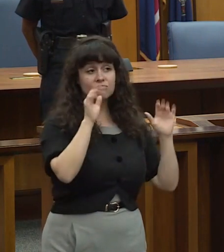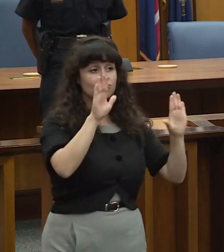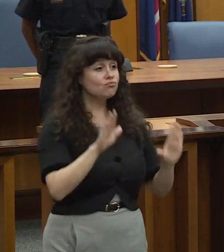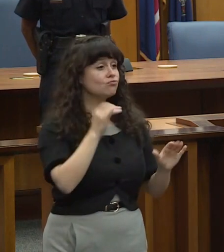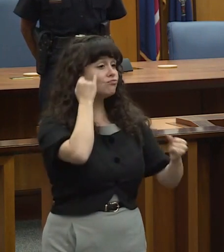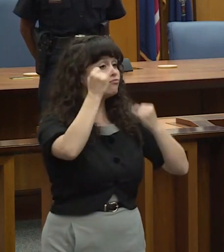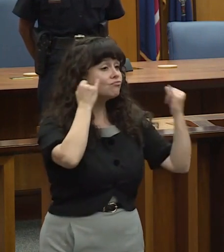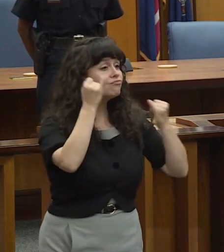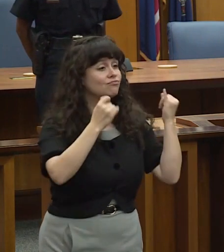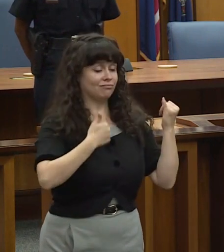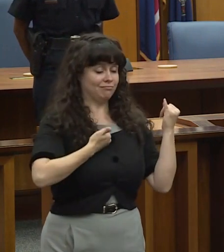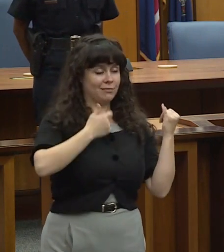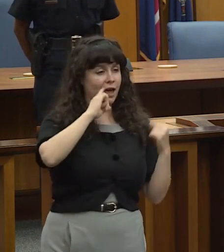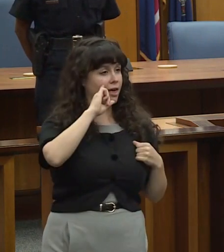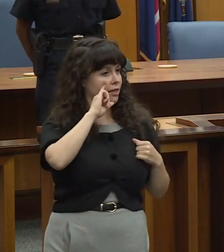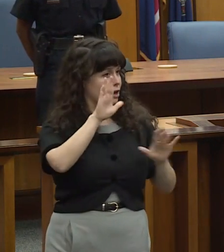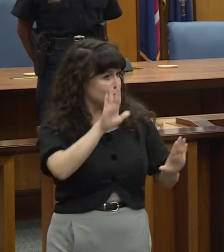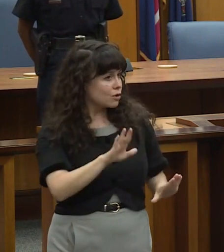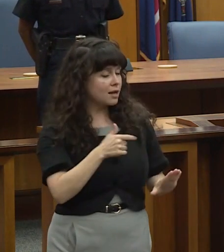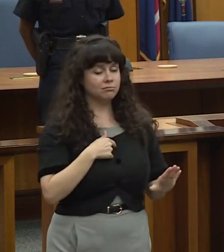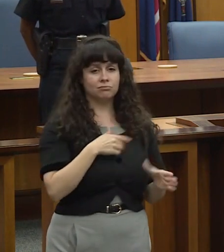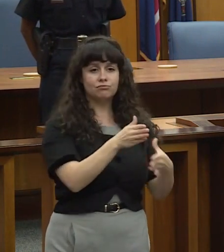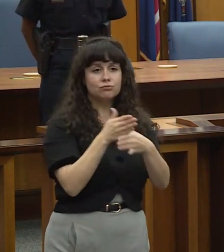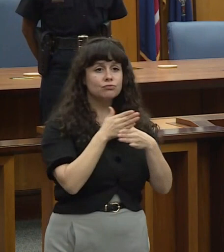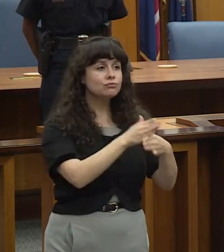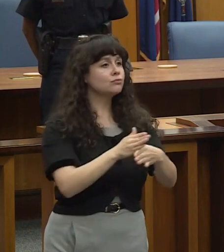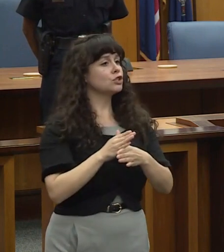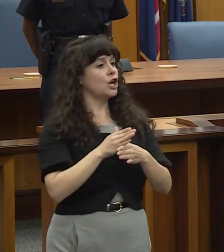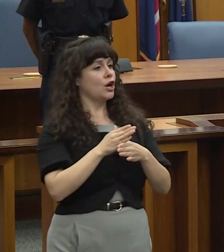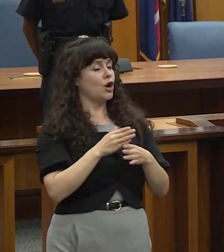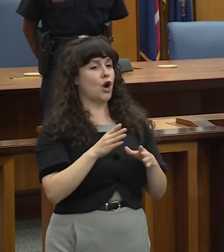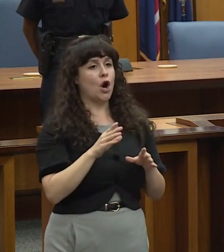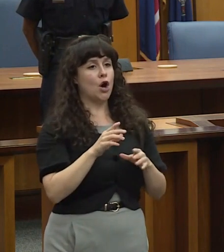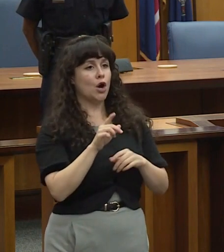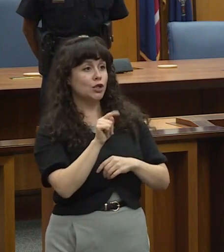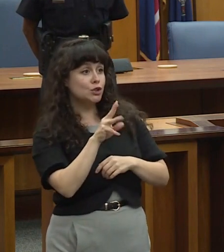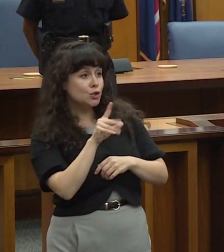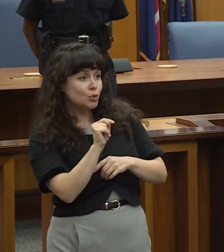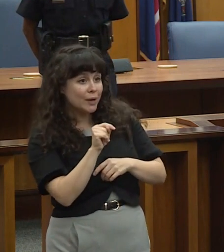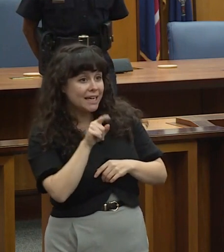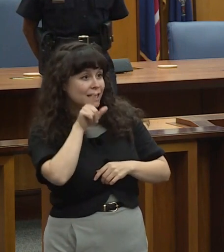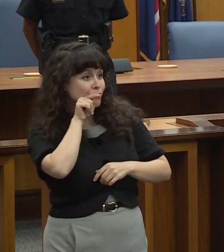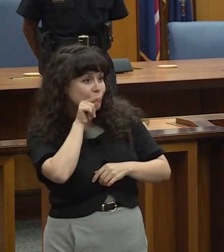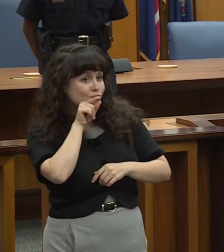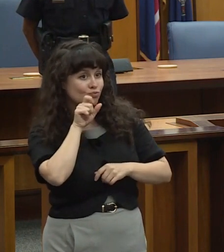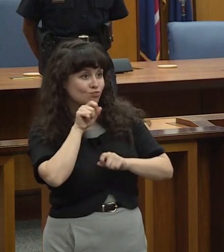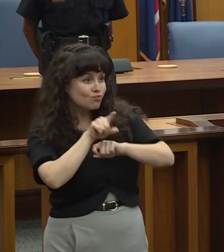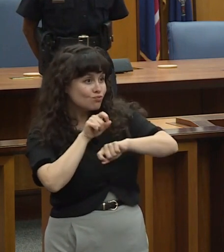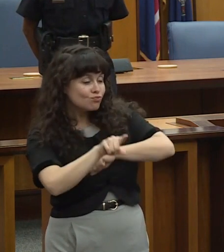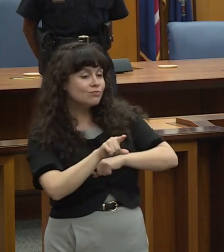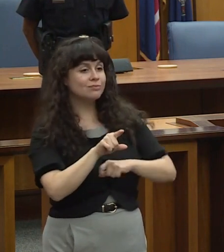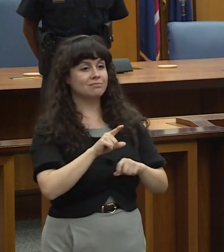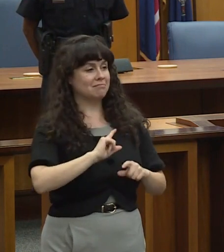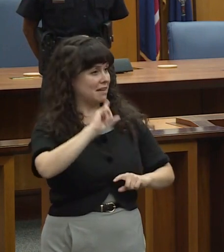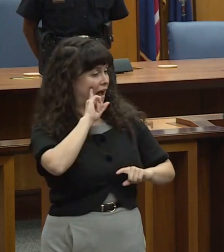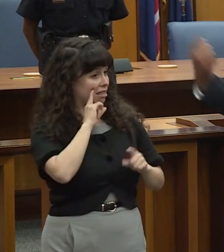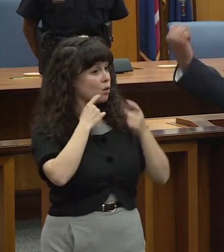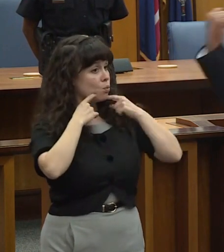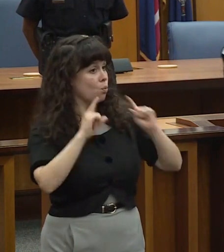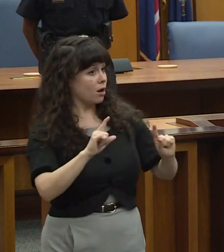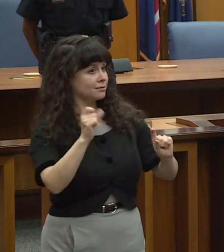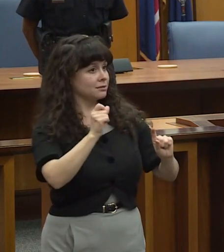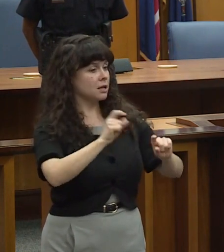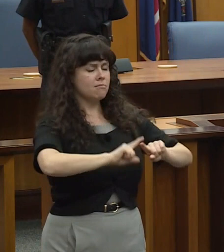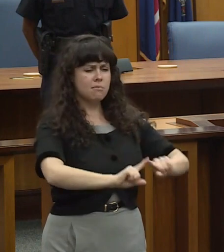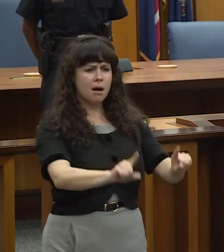great and then I shared it with people bounce them off people tweet them and I think they work however we have to listen to these